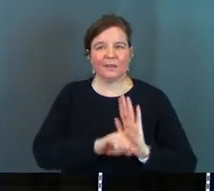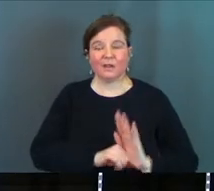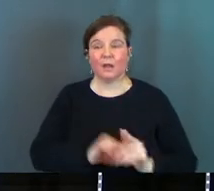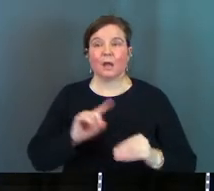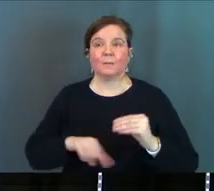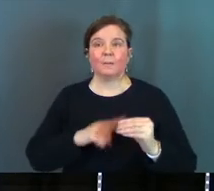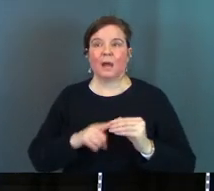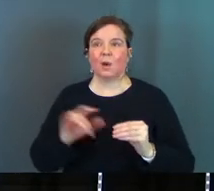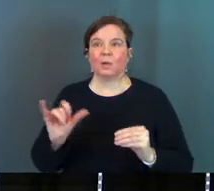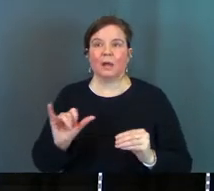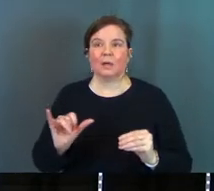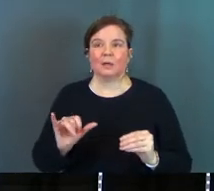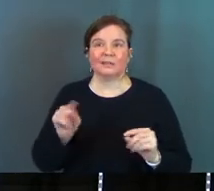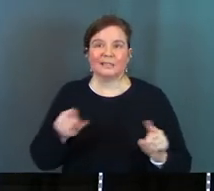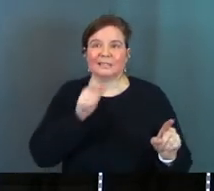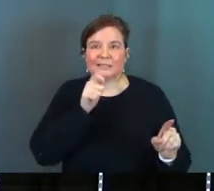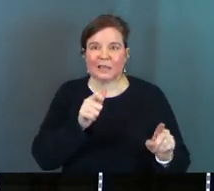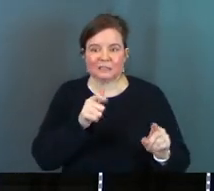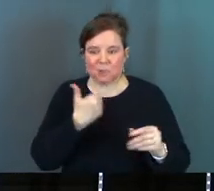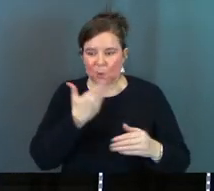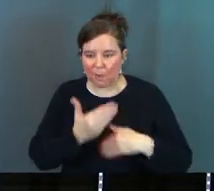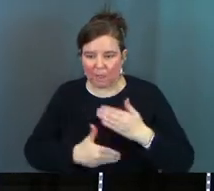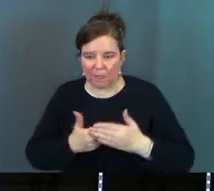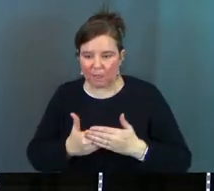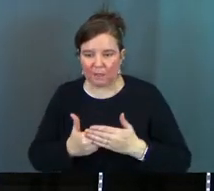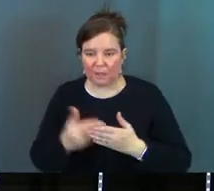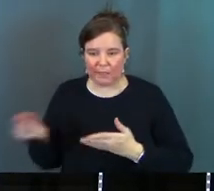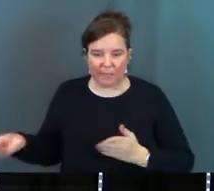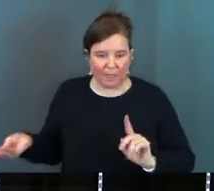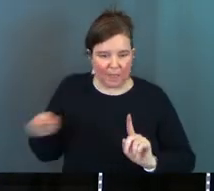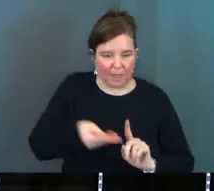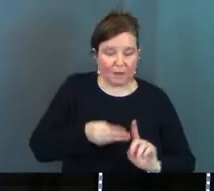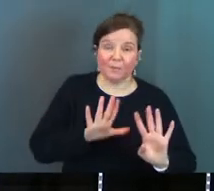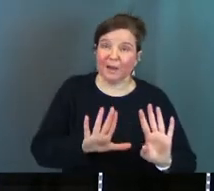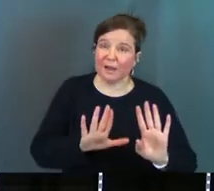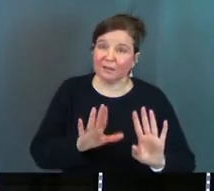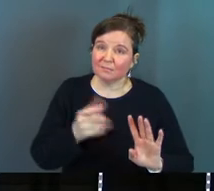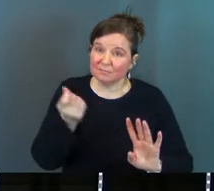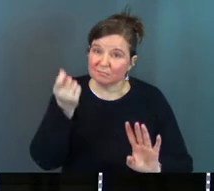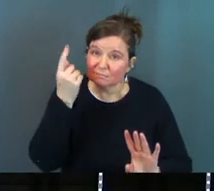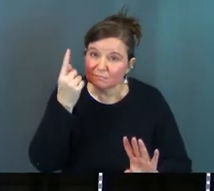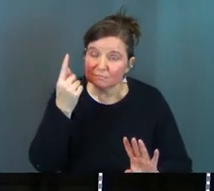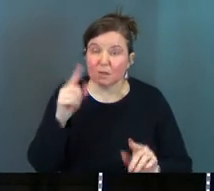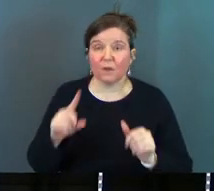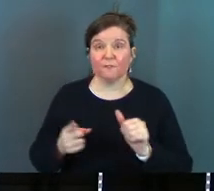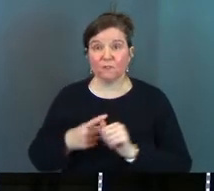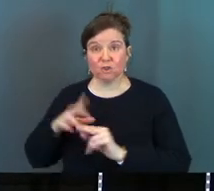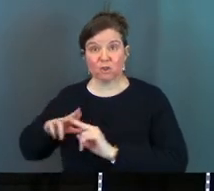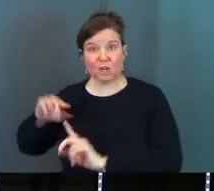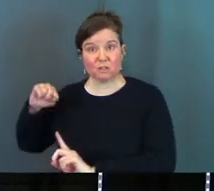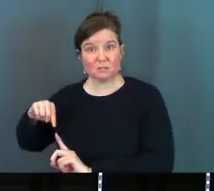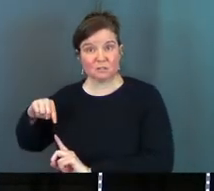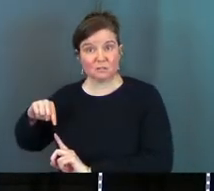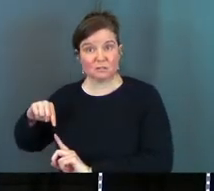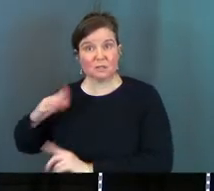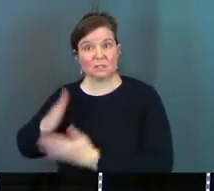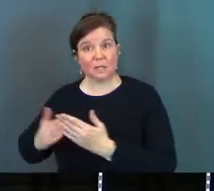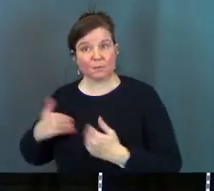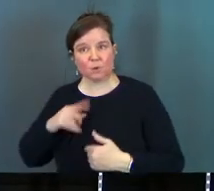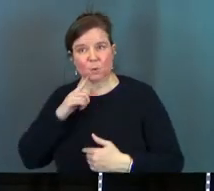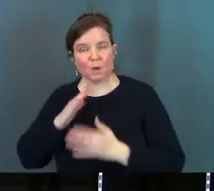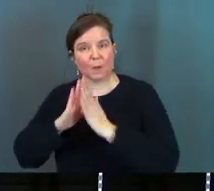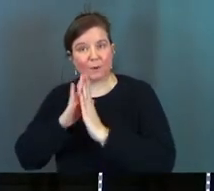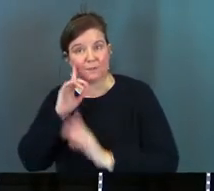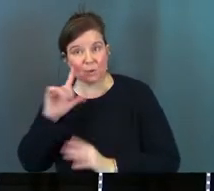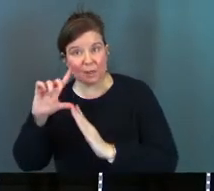about like this doesn't go so well in the hand off but here's the thing first chairs some of you guys